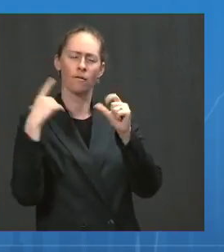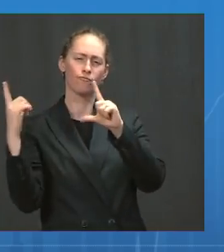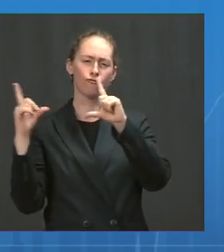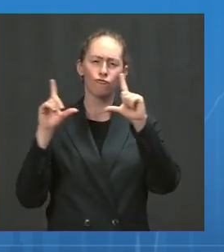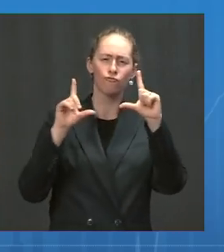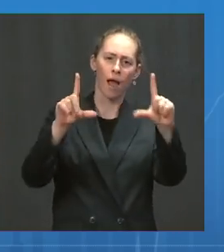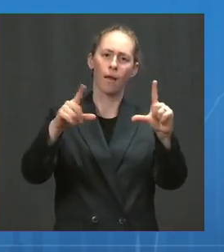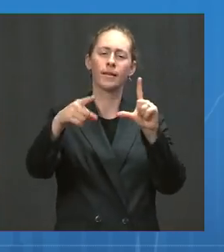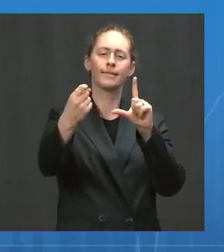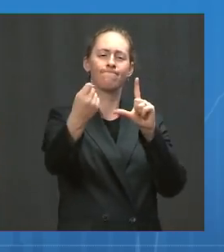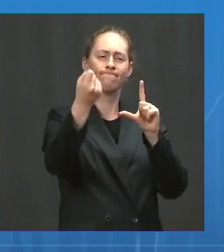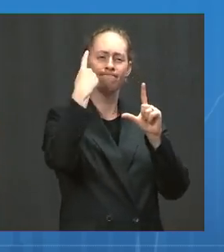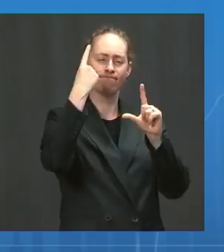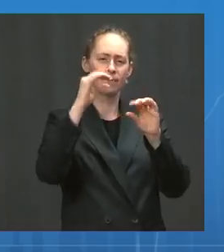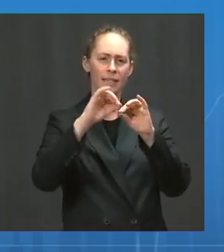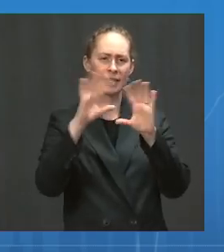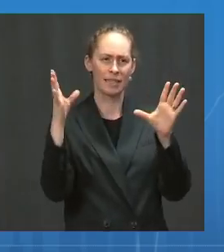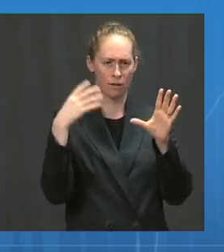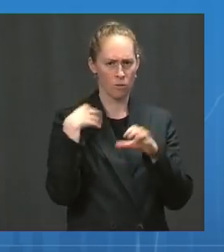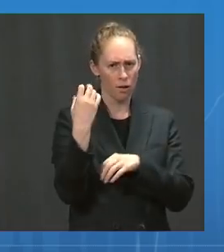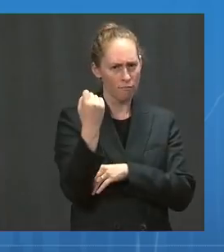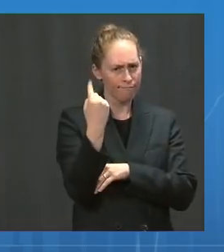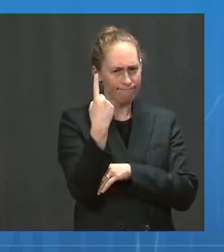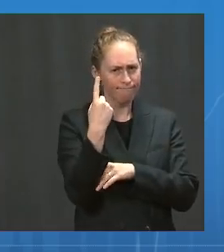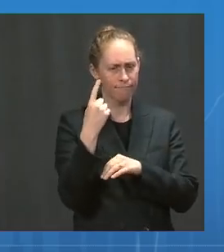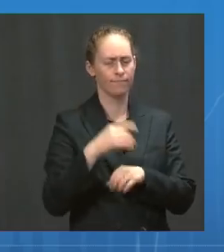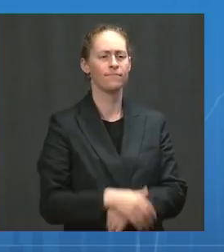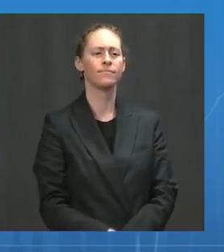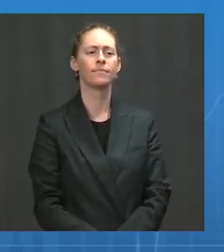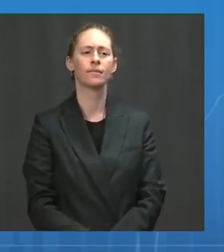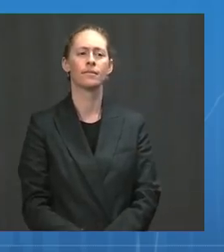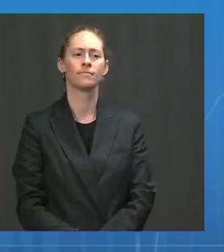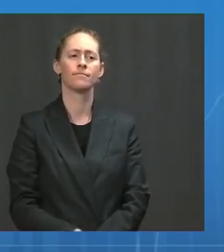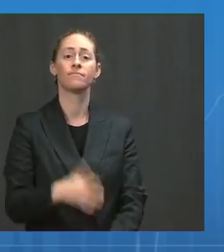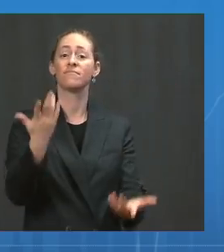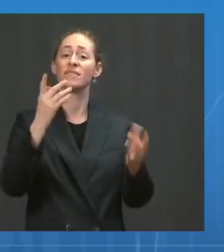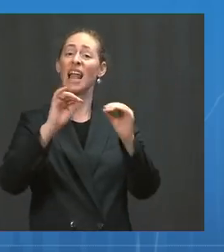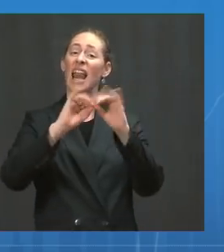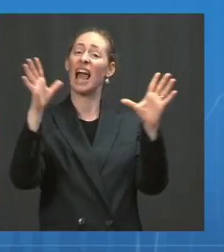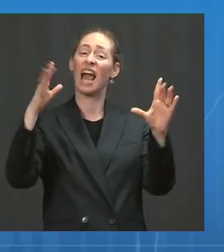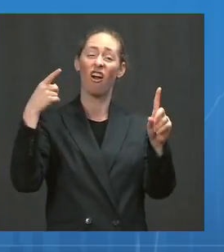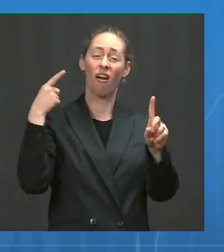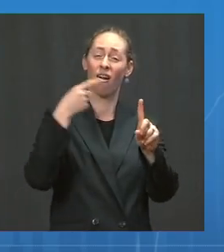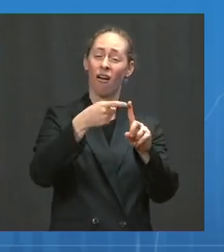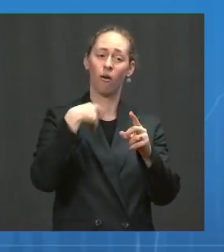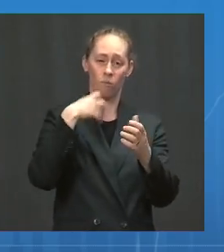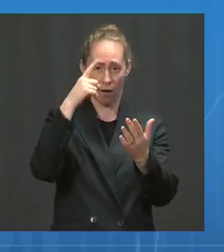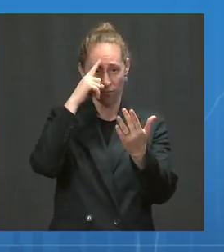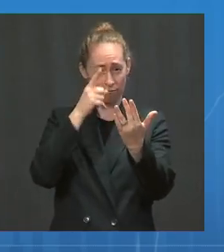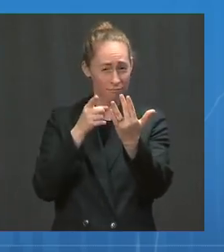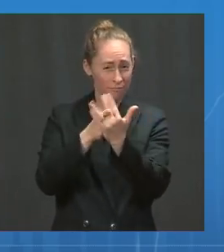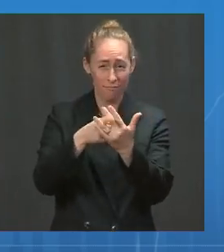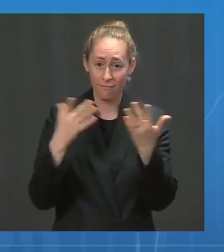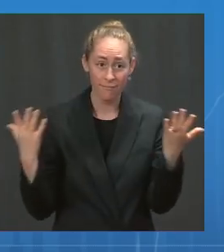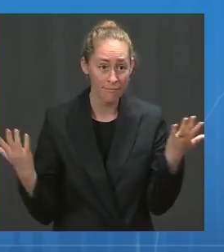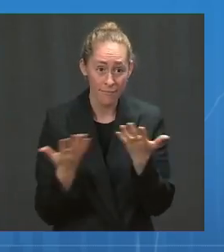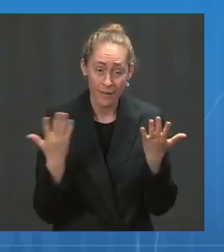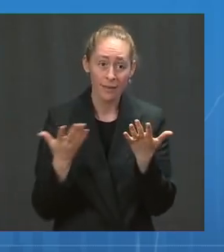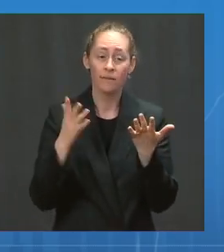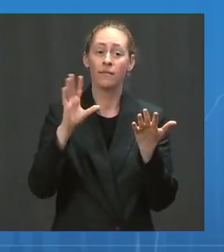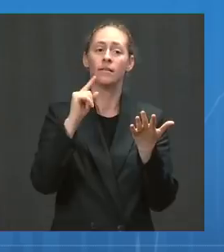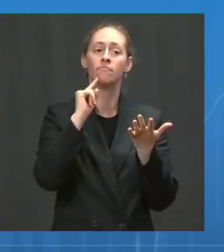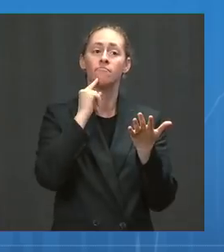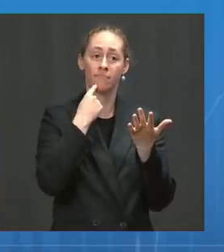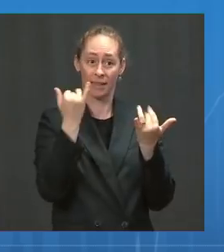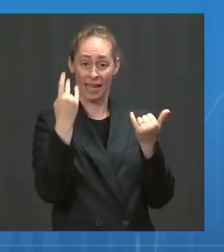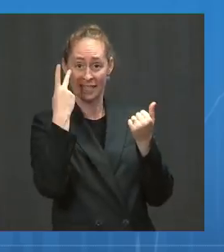critical moment in the pandemic. There is a clear message that is coming through. This is becoming a pandemic